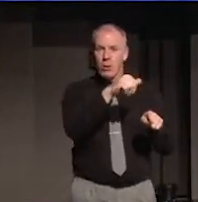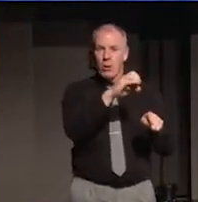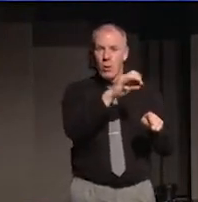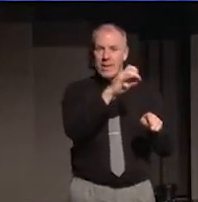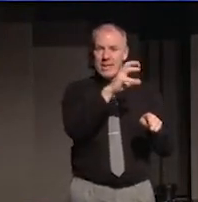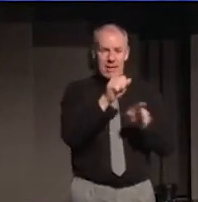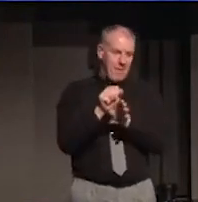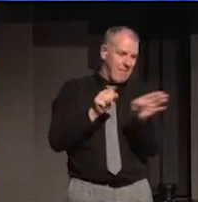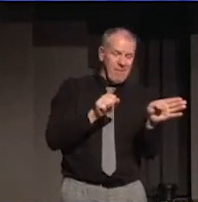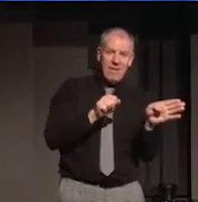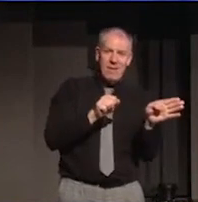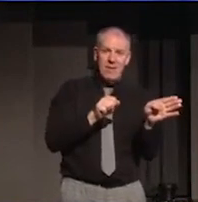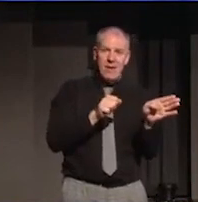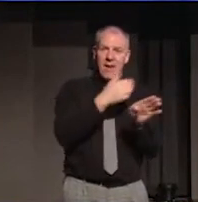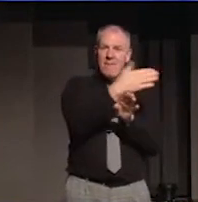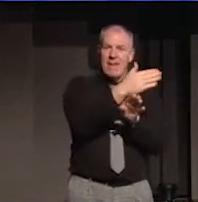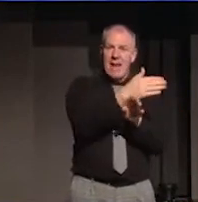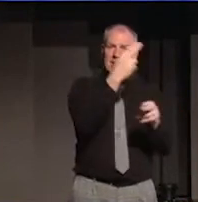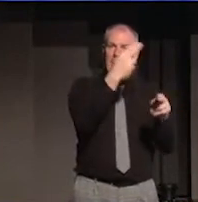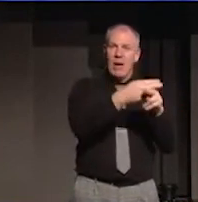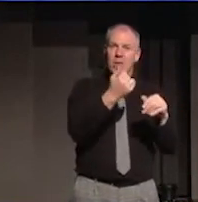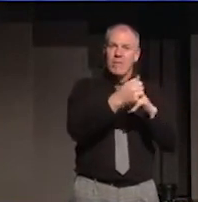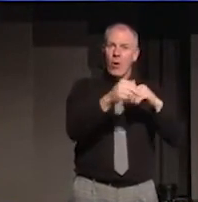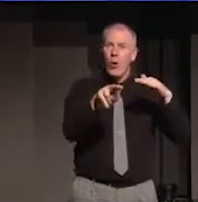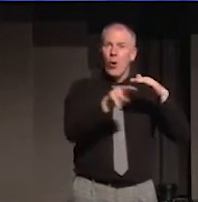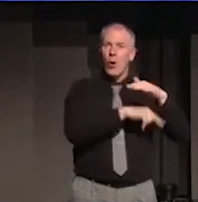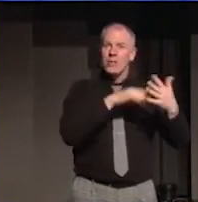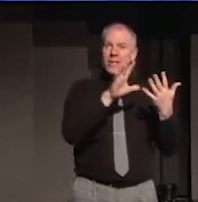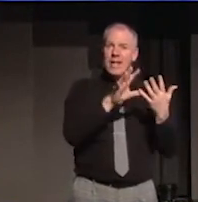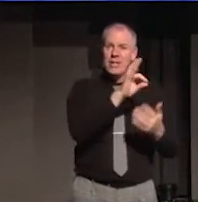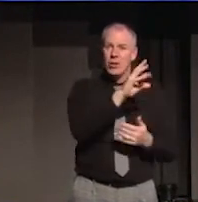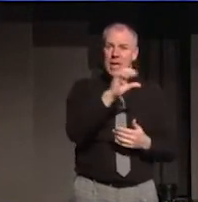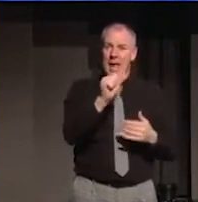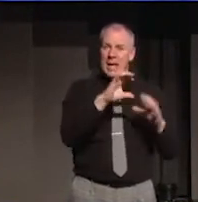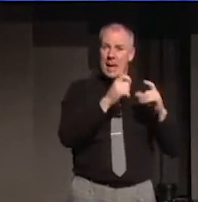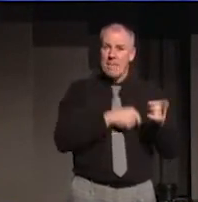they were putting the flags out for an under-10 GAA game.